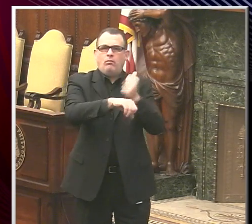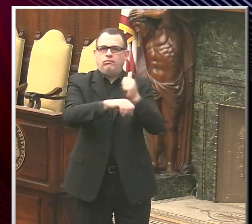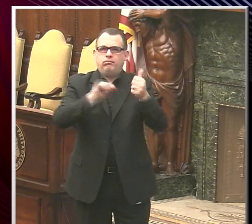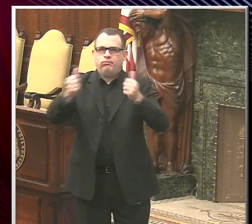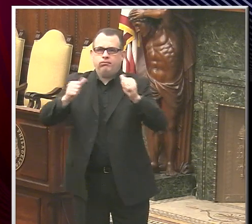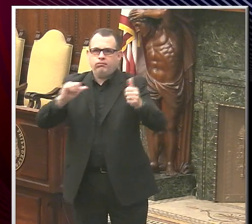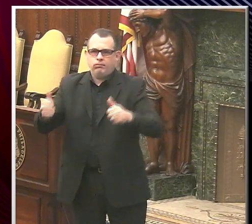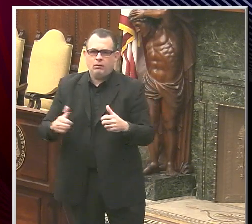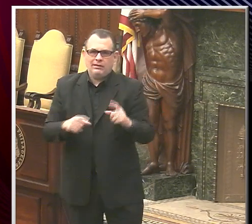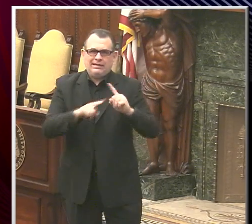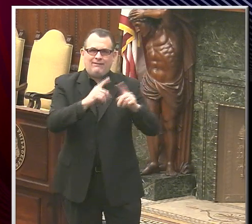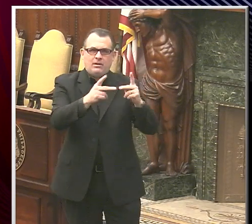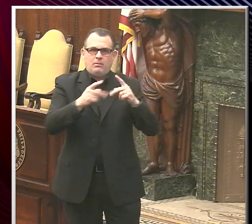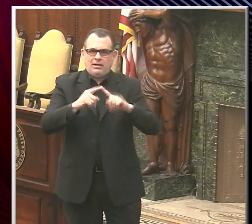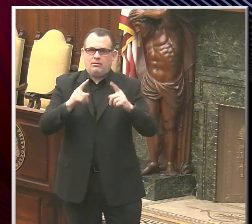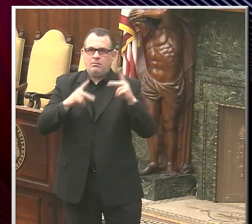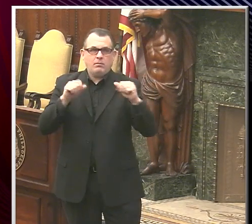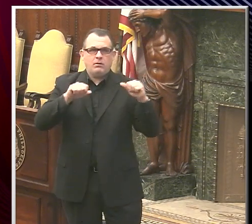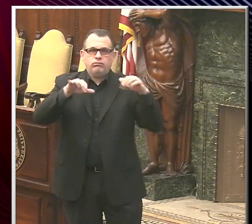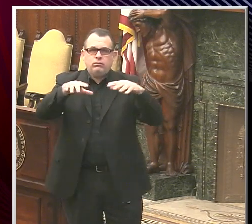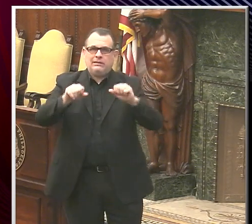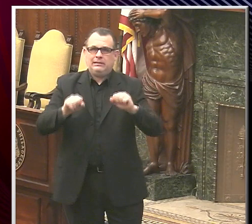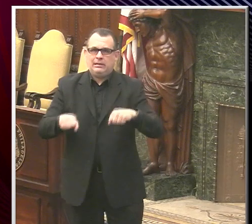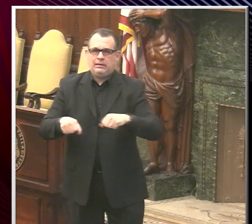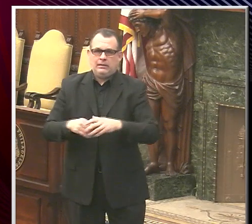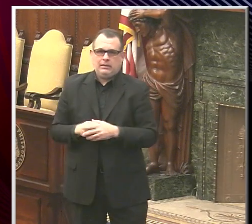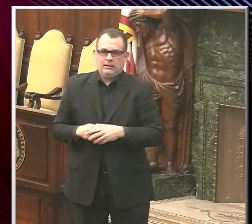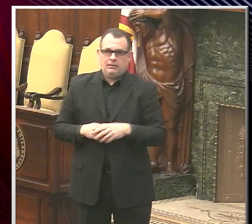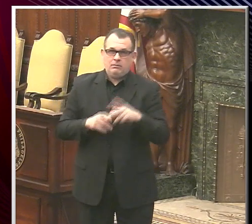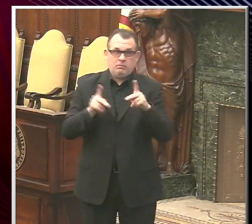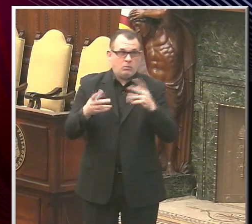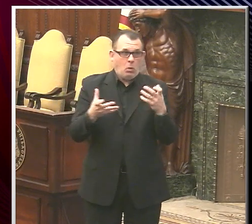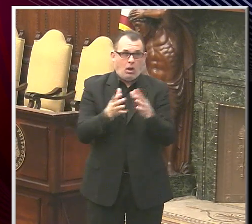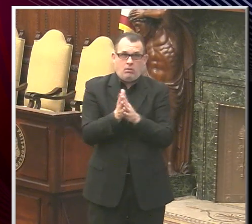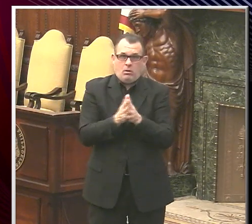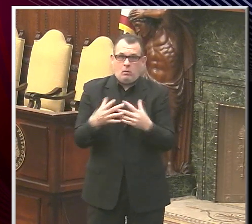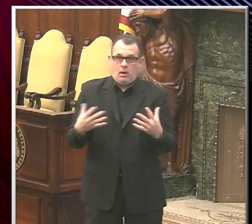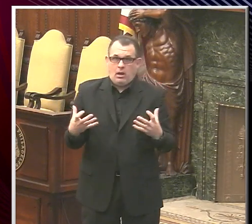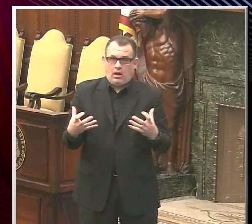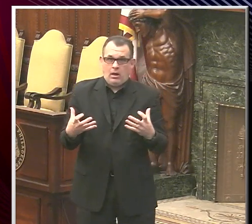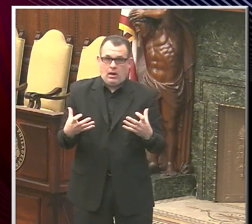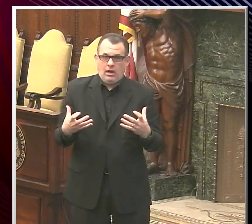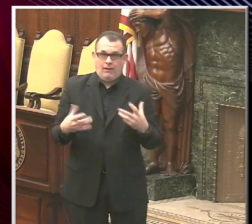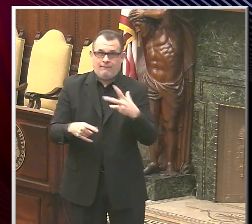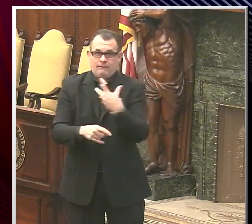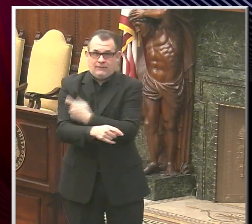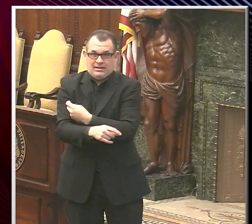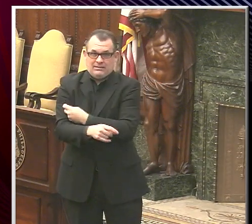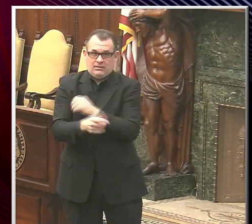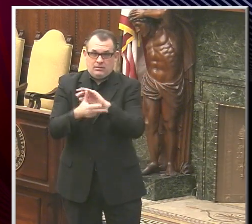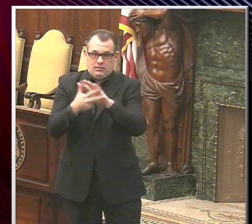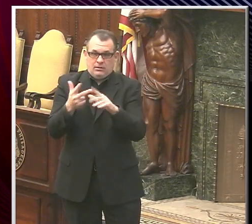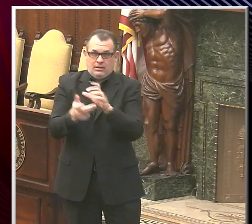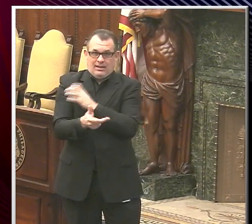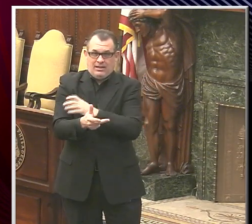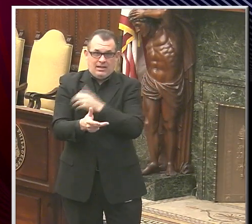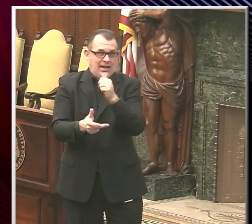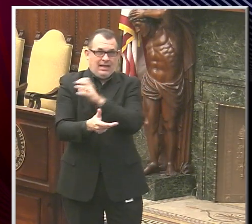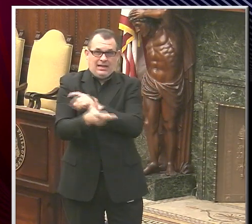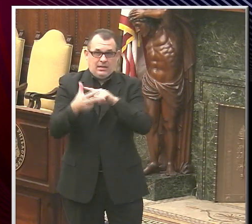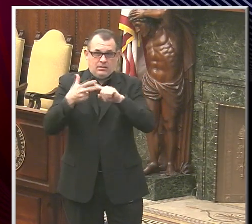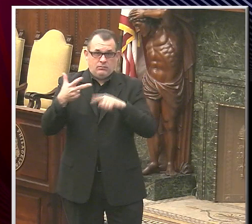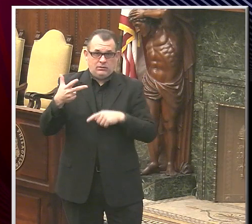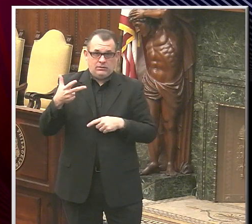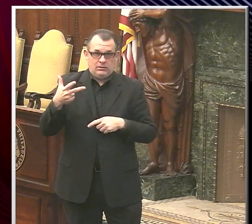of those different locations. And if people are interested in those participating and getting vaccinated at those clinics or any clinics, they should go to our